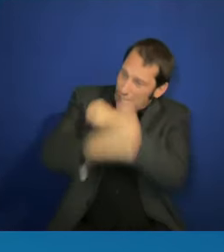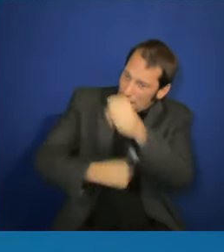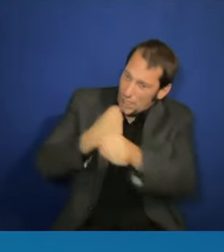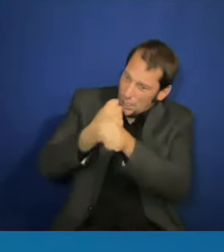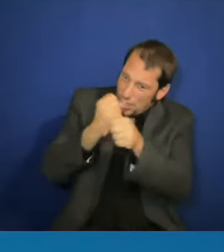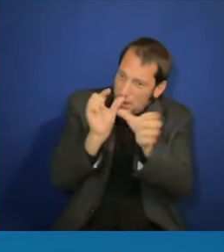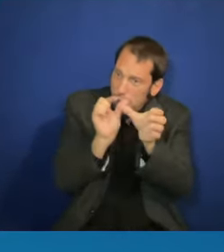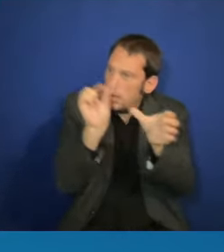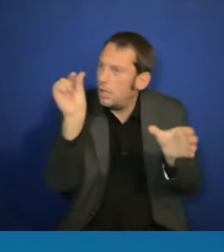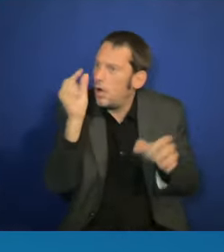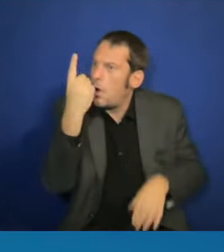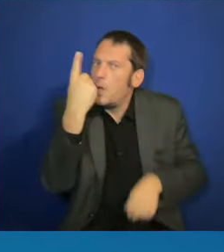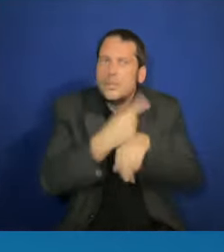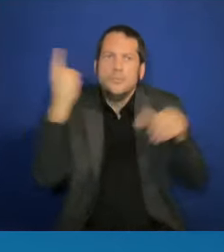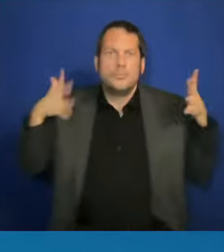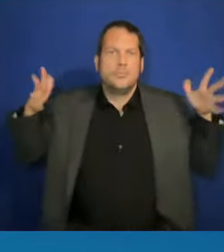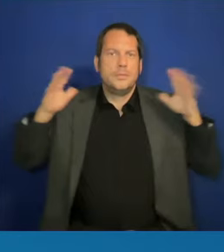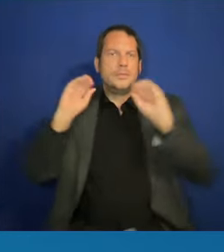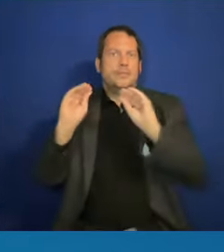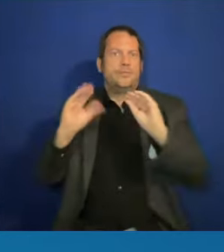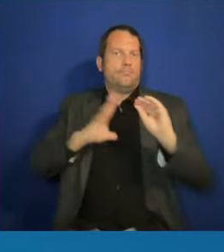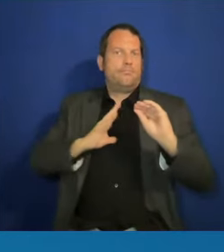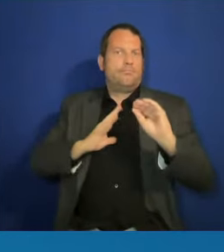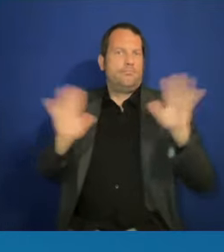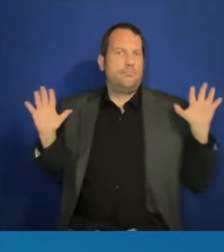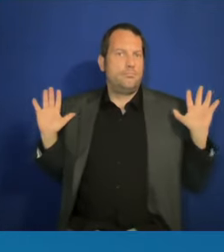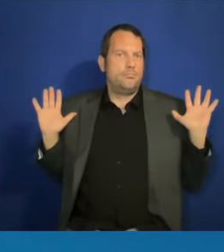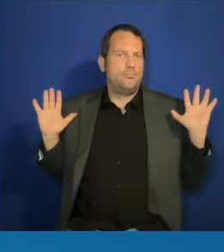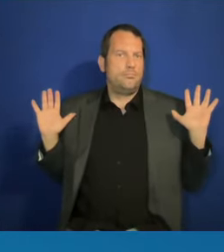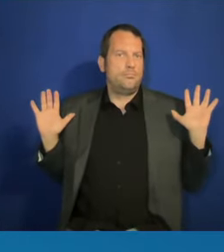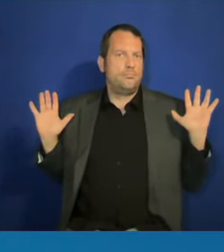I try, I try to forget it, but nobody lets me.